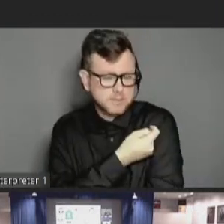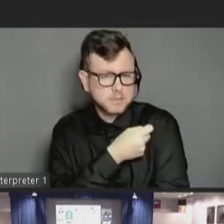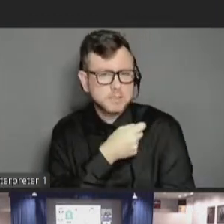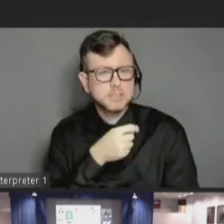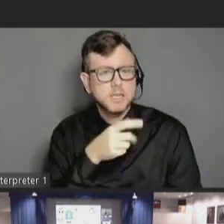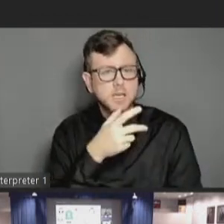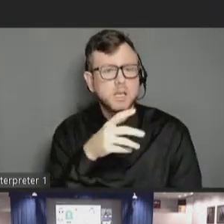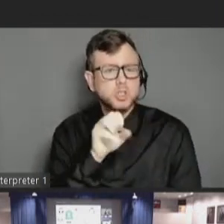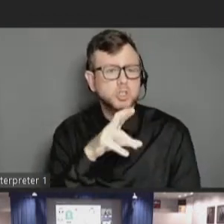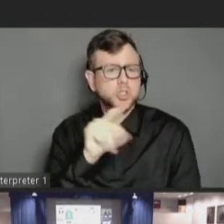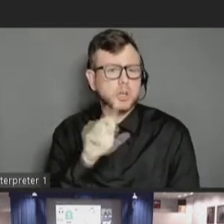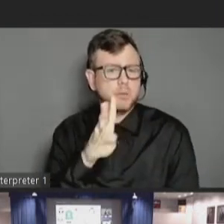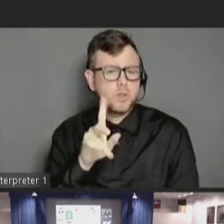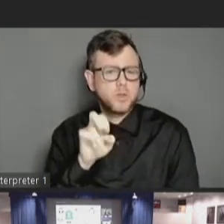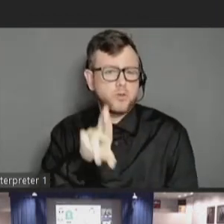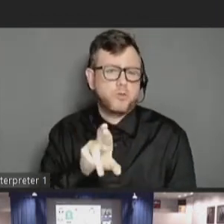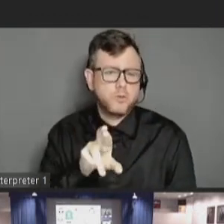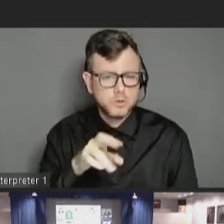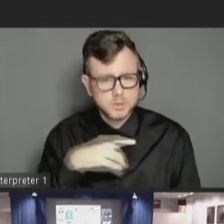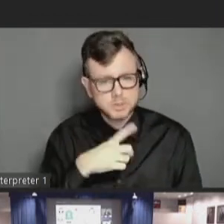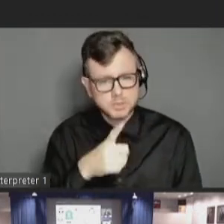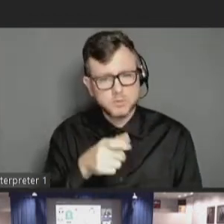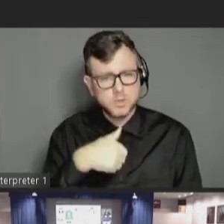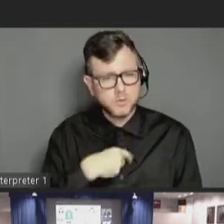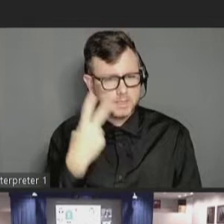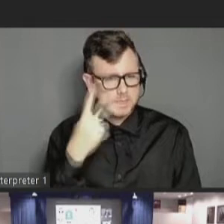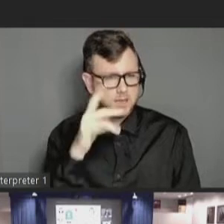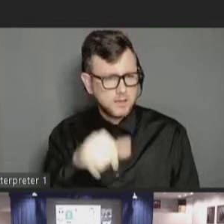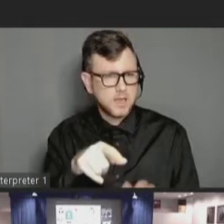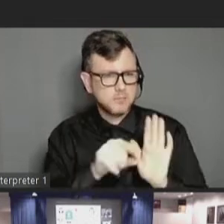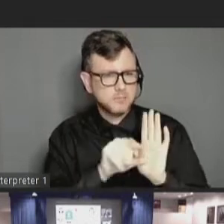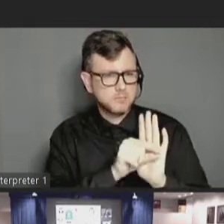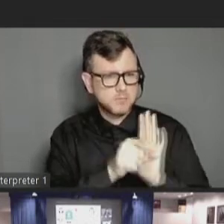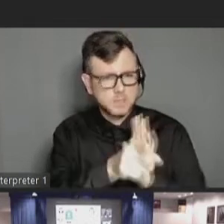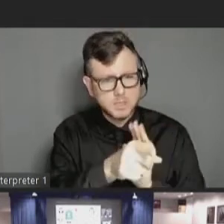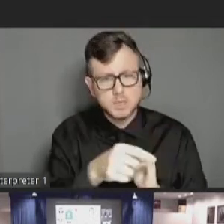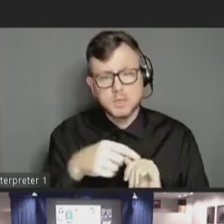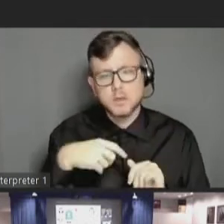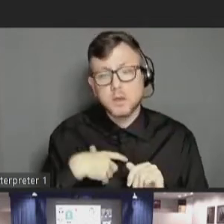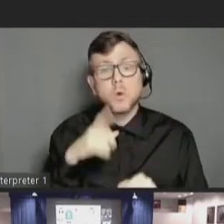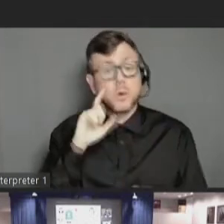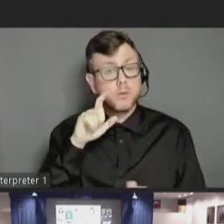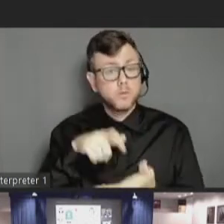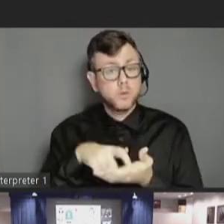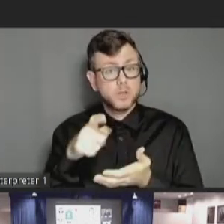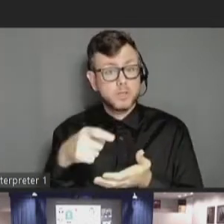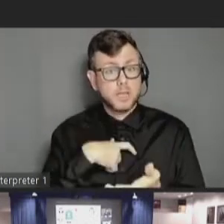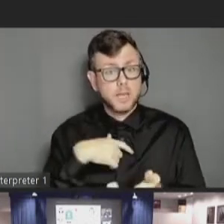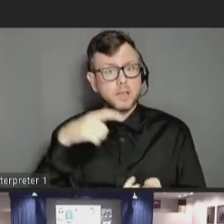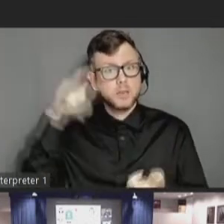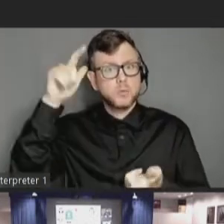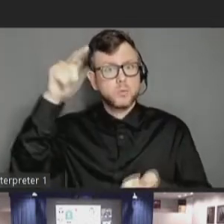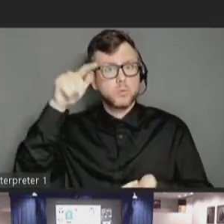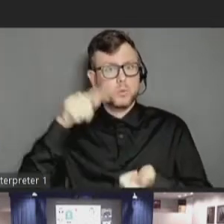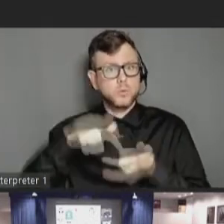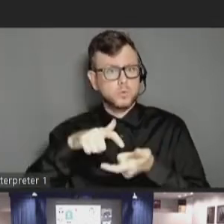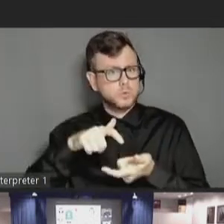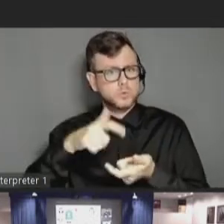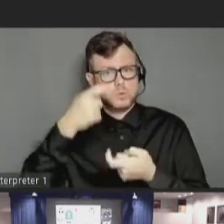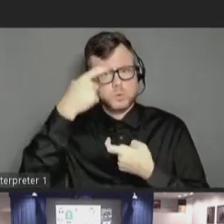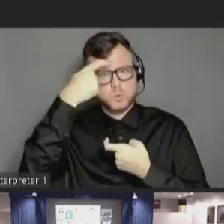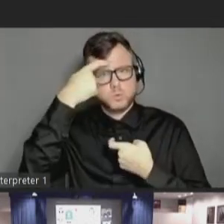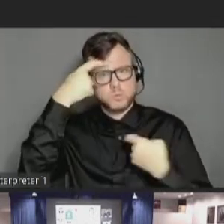model, they are helping to rewrite the vaccine experience, and we've seen how it's reducing traumatic vaccination for many